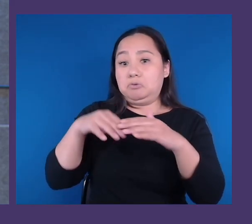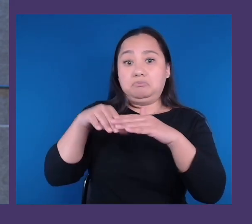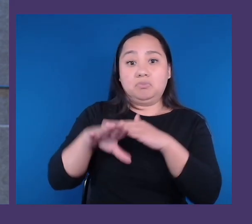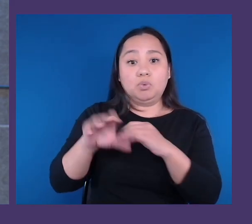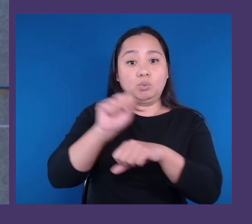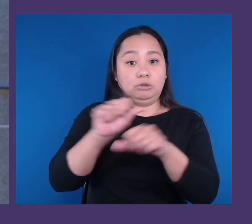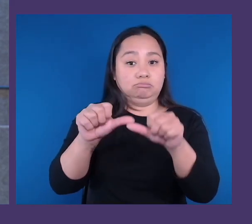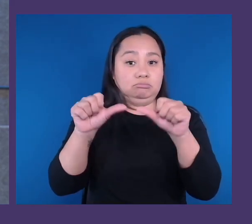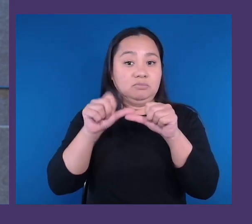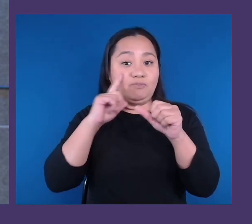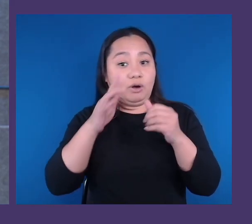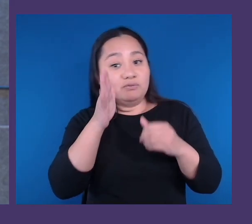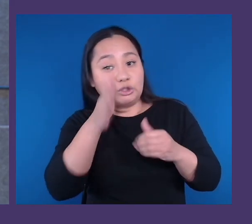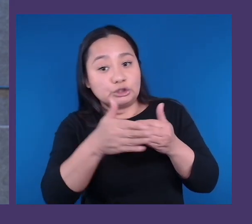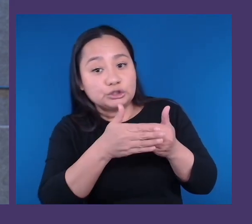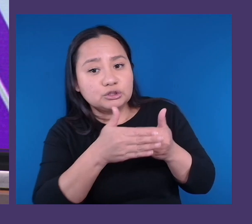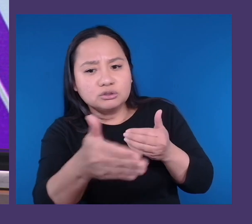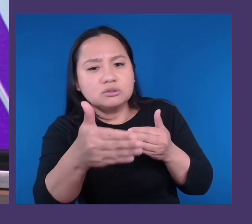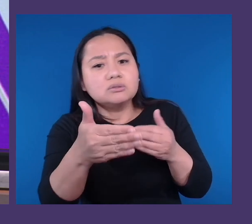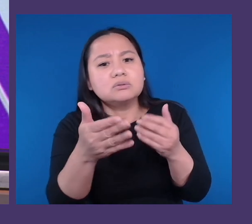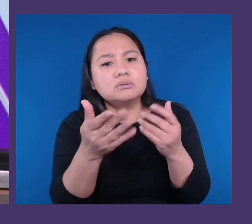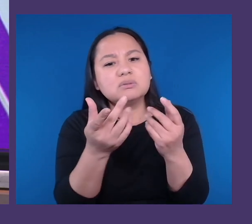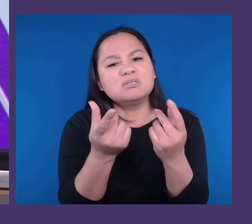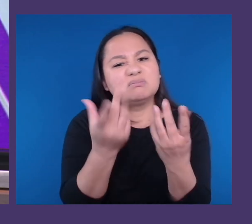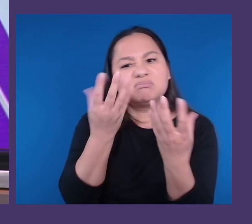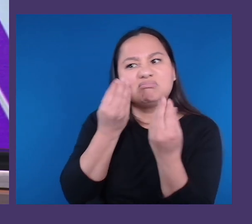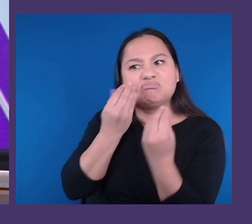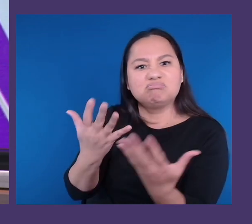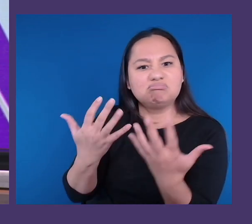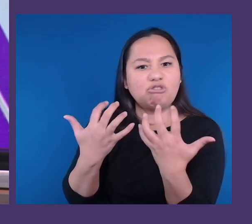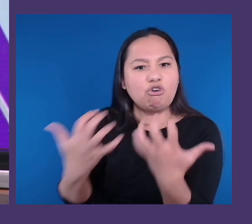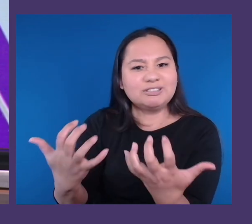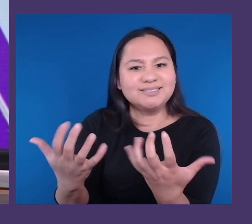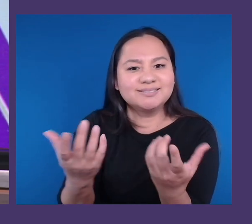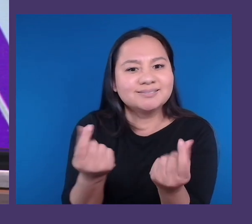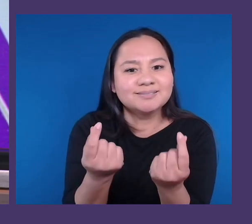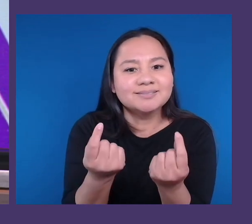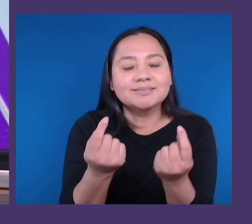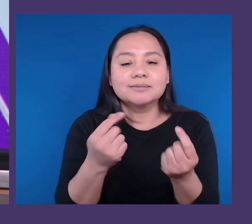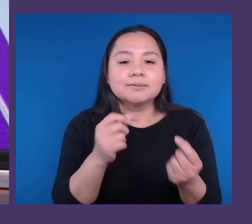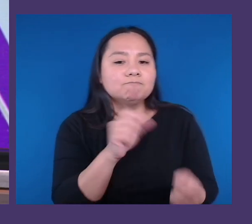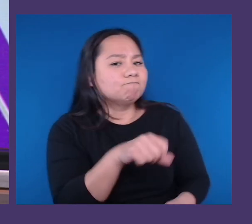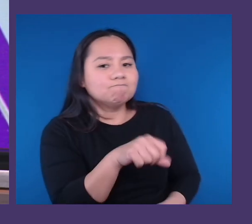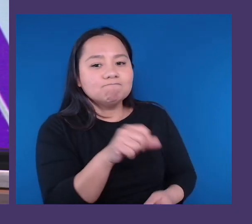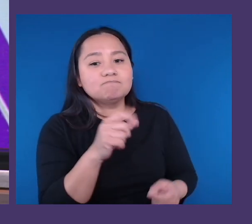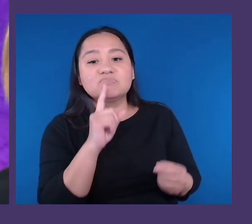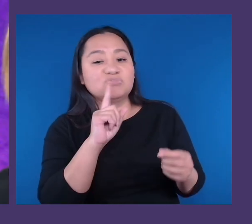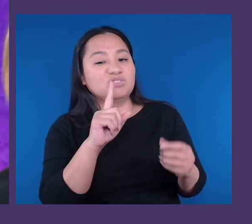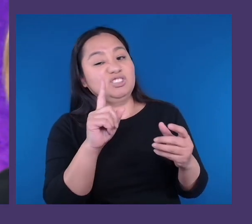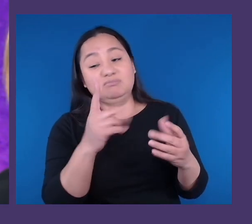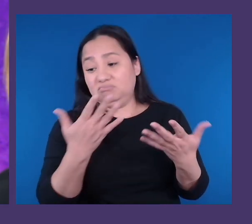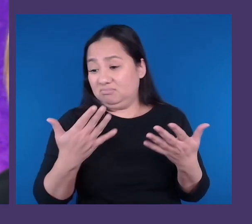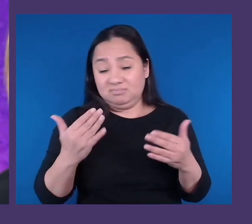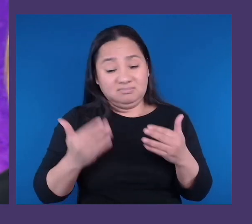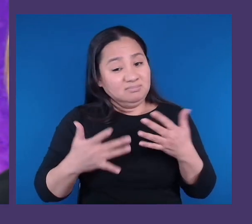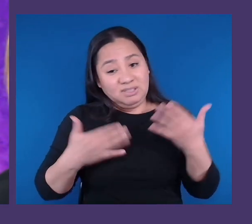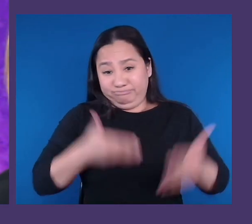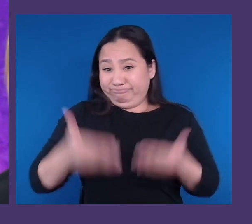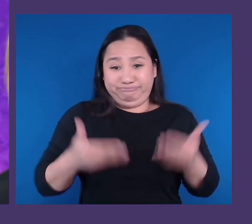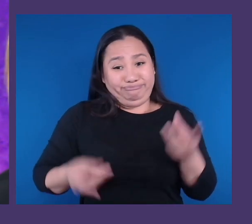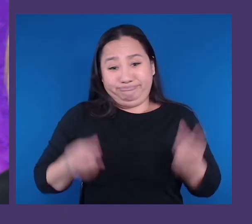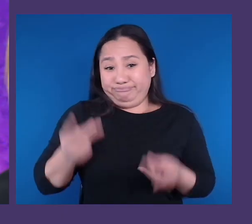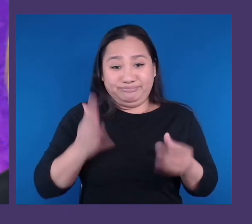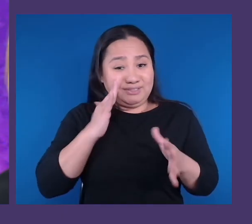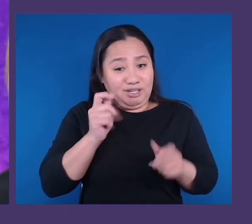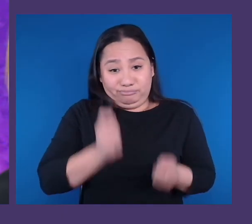want to tell the audience? Yeah, I guess I would just say things are moving really fast, and changing your approach to building and supporting